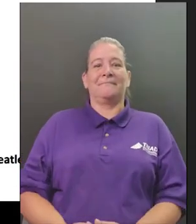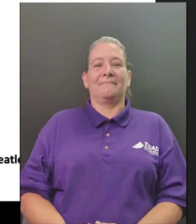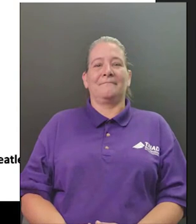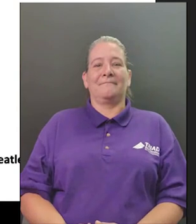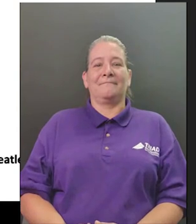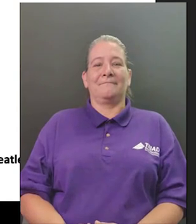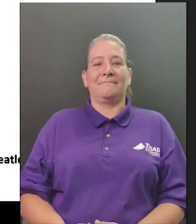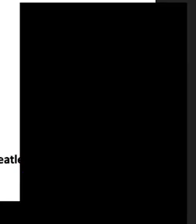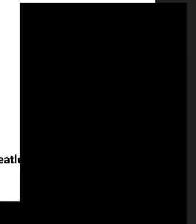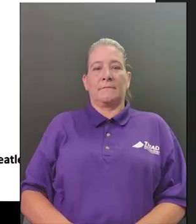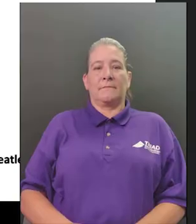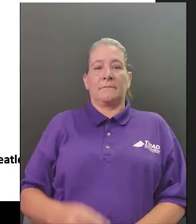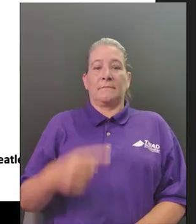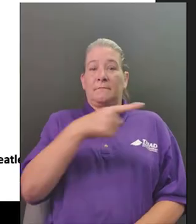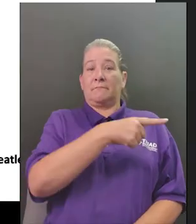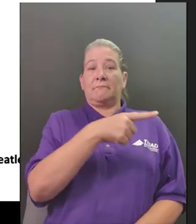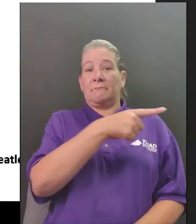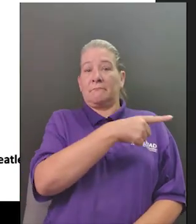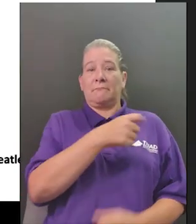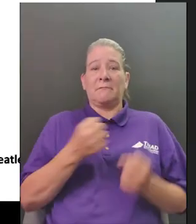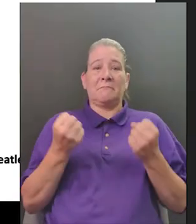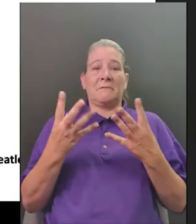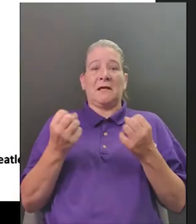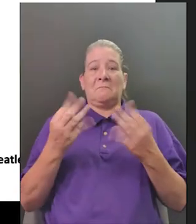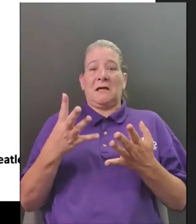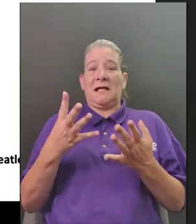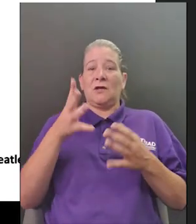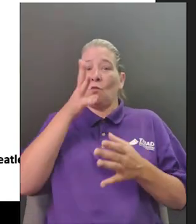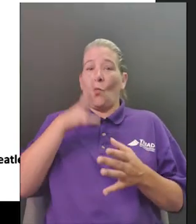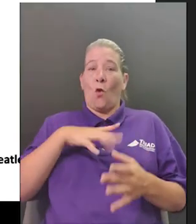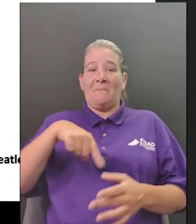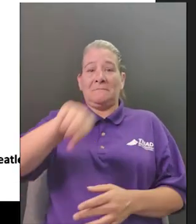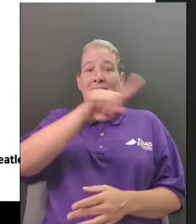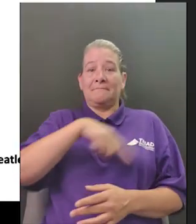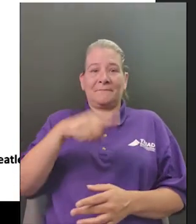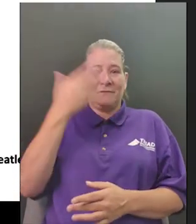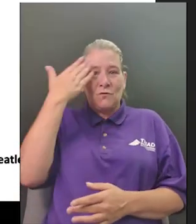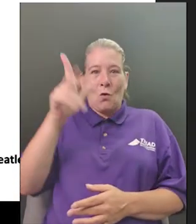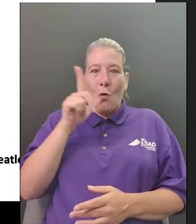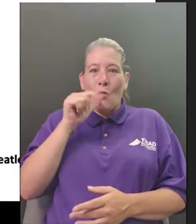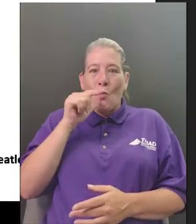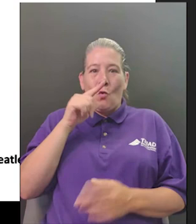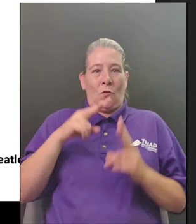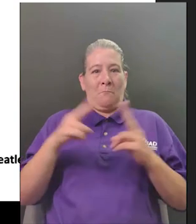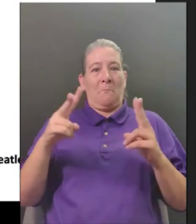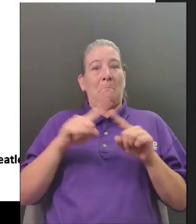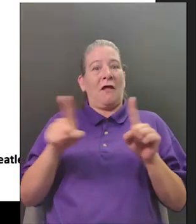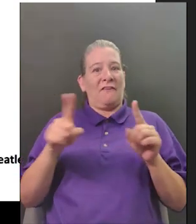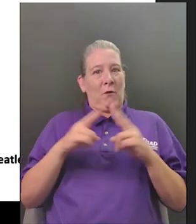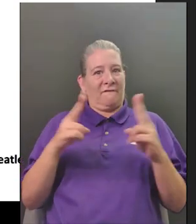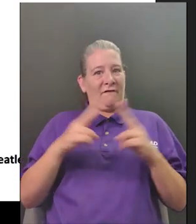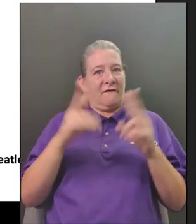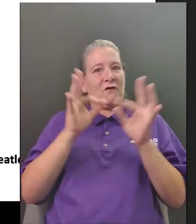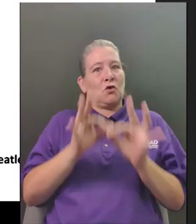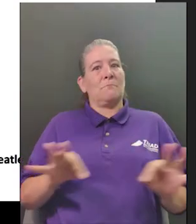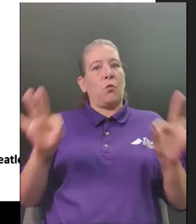so um like first lady um abigail adams i want you to look around and see